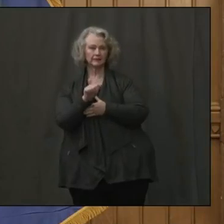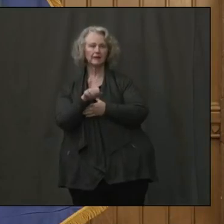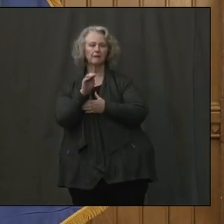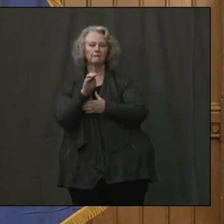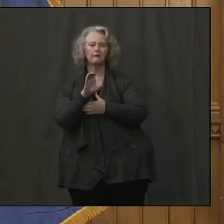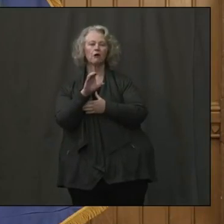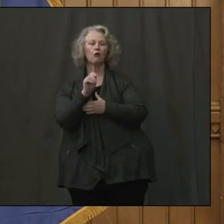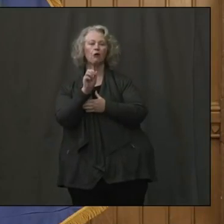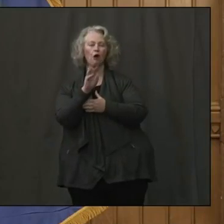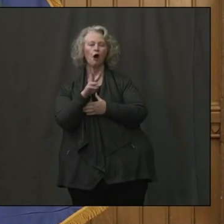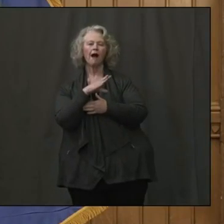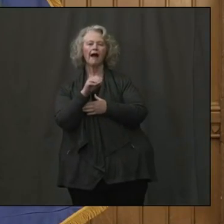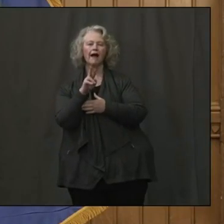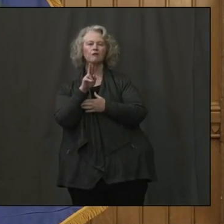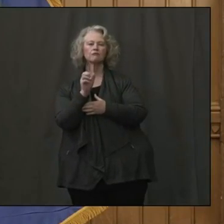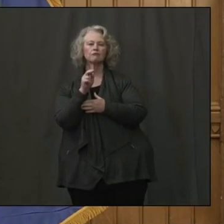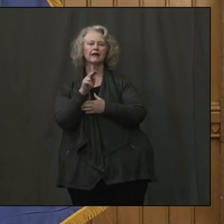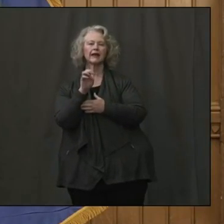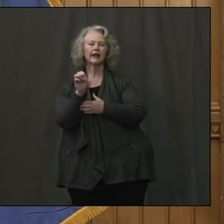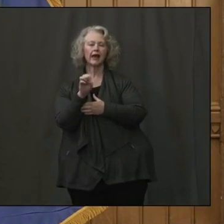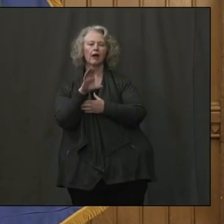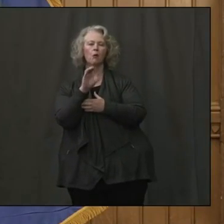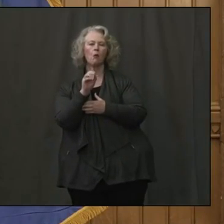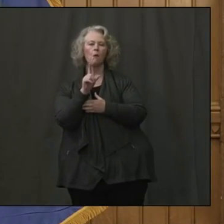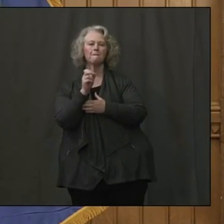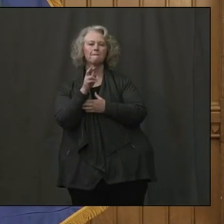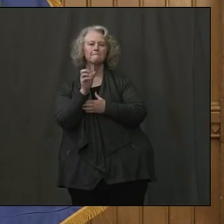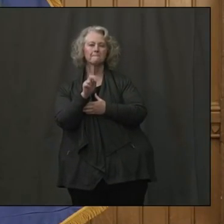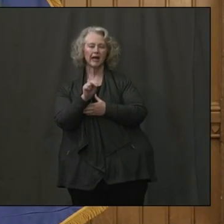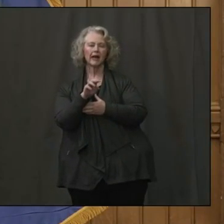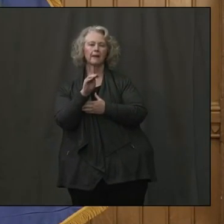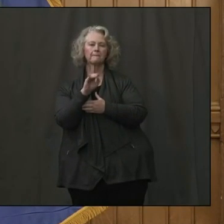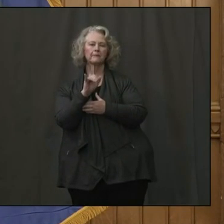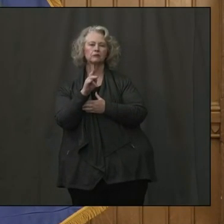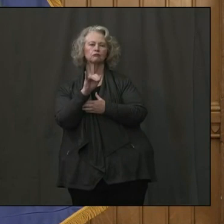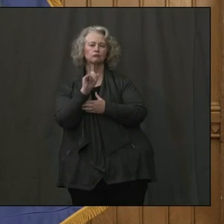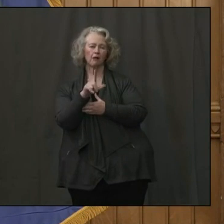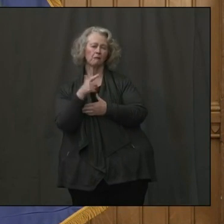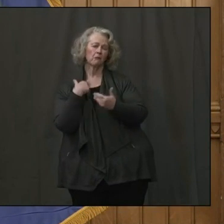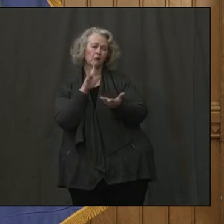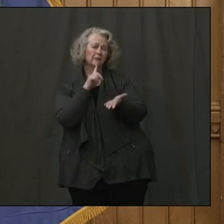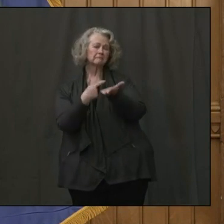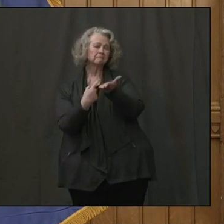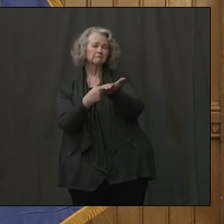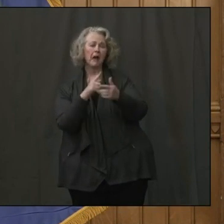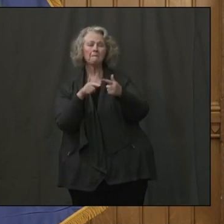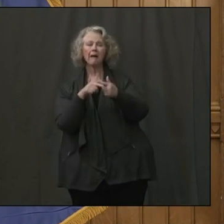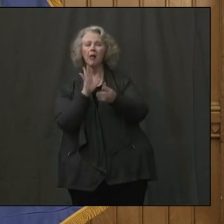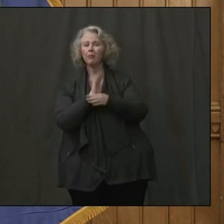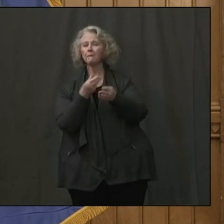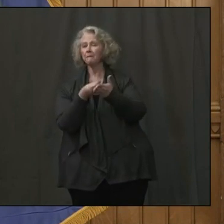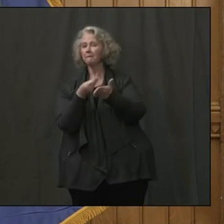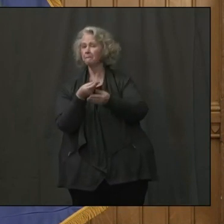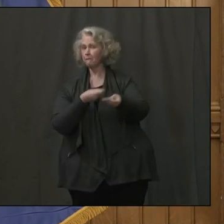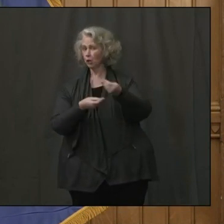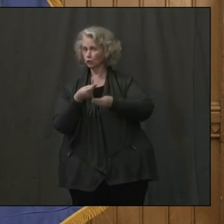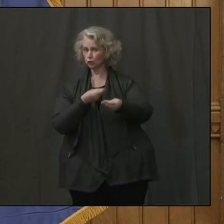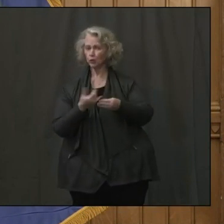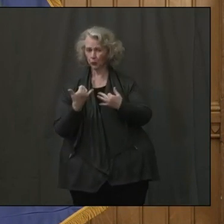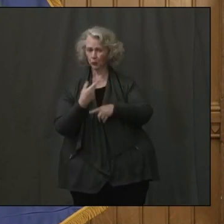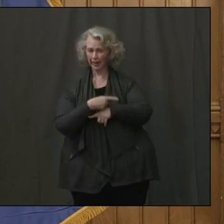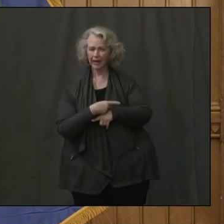We'll be talking a little bit about the budget today. I just give you a quick update on where we stand right now.